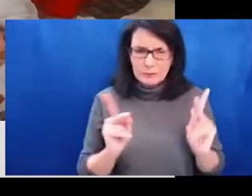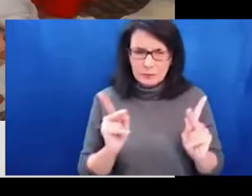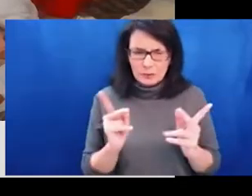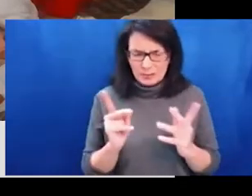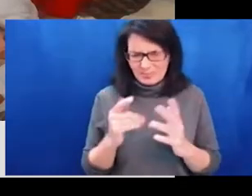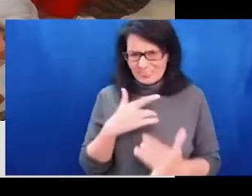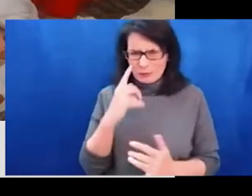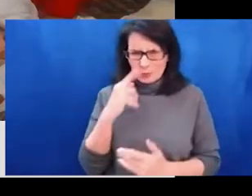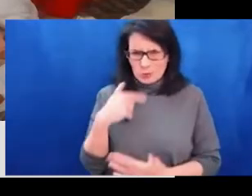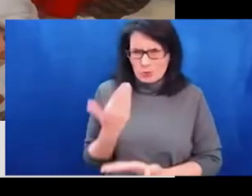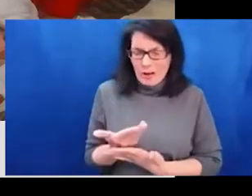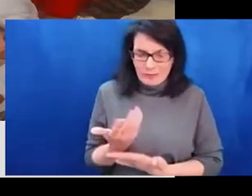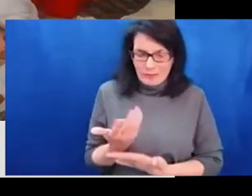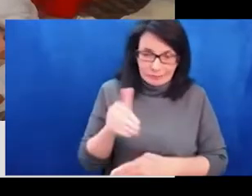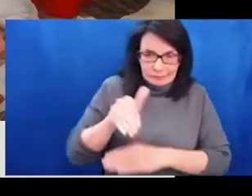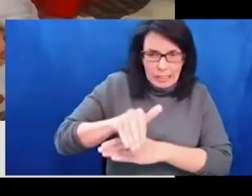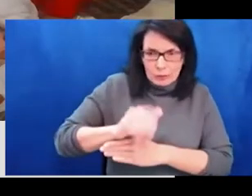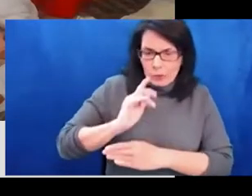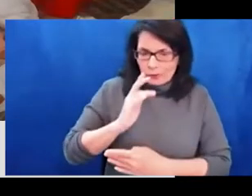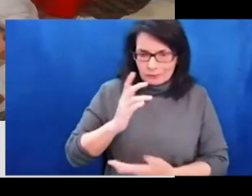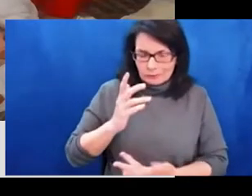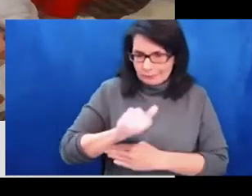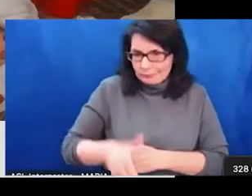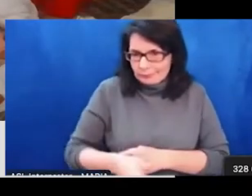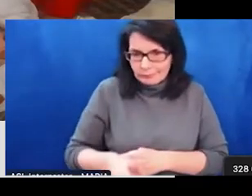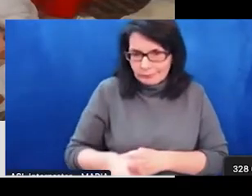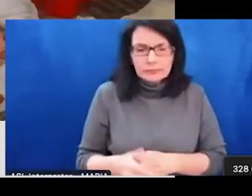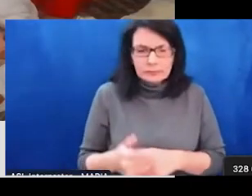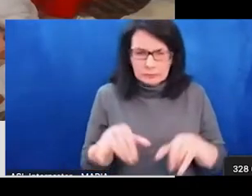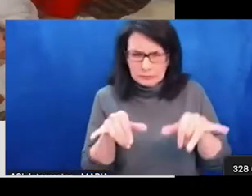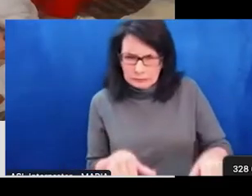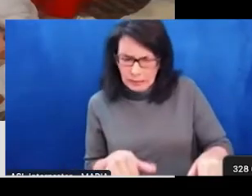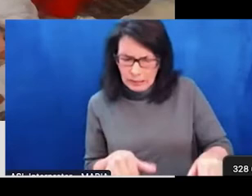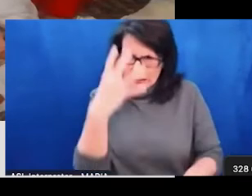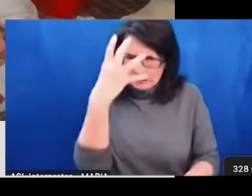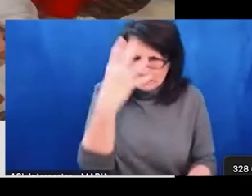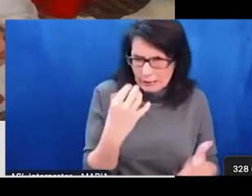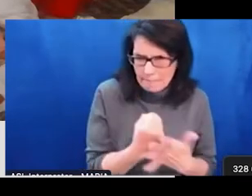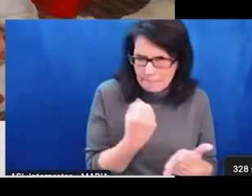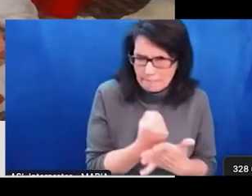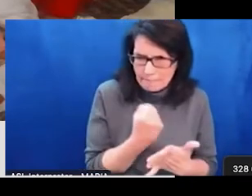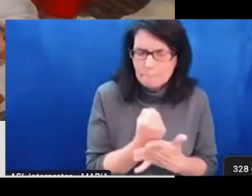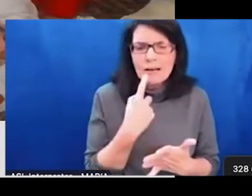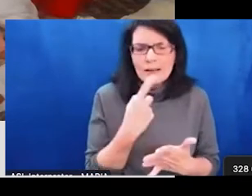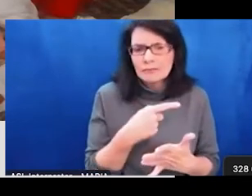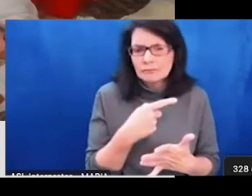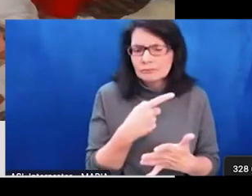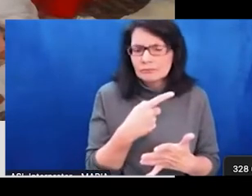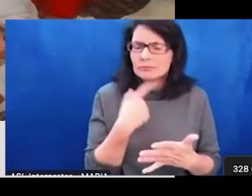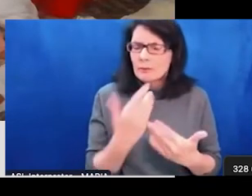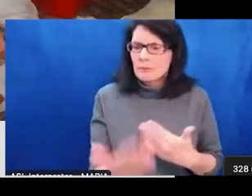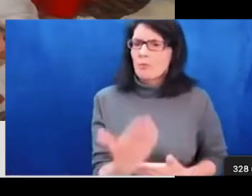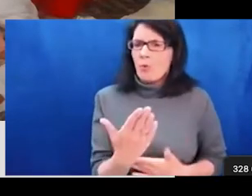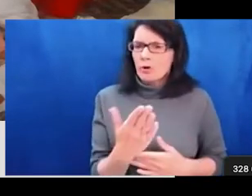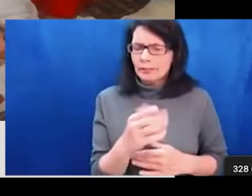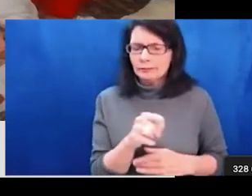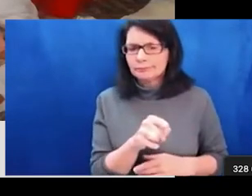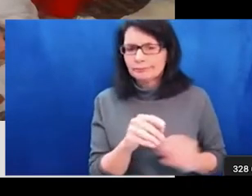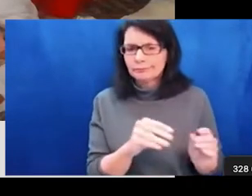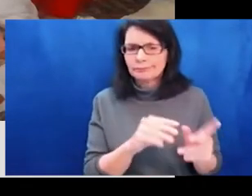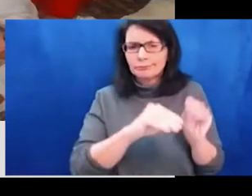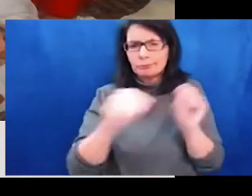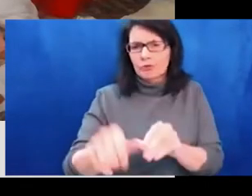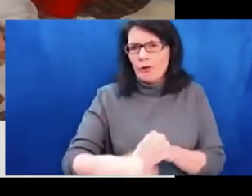The place that has been the refugee headquarters that I was have been working with is a library that has been converted